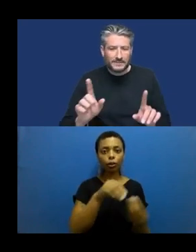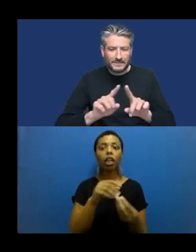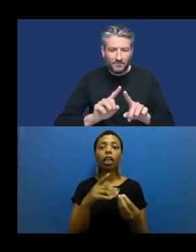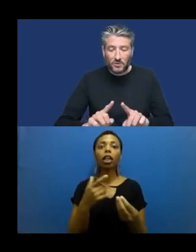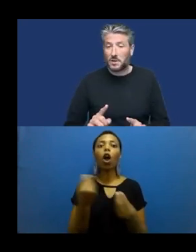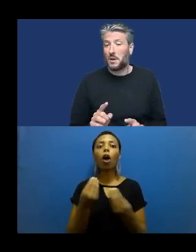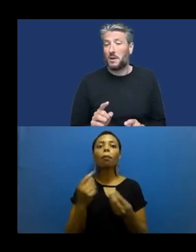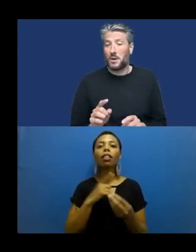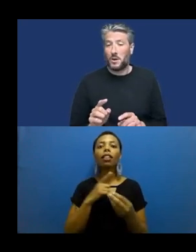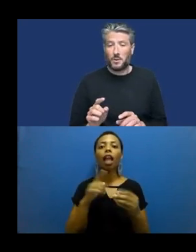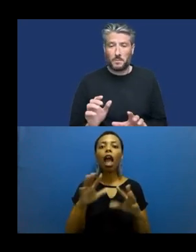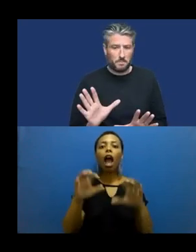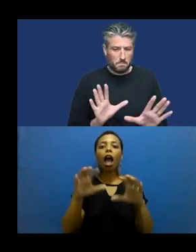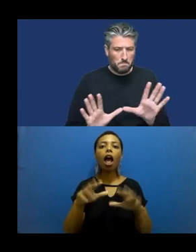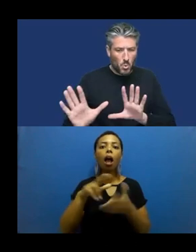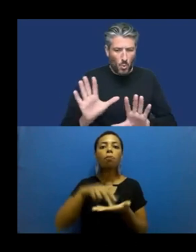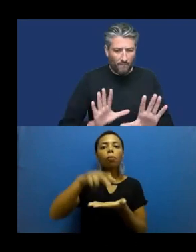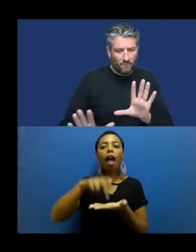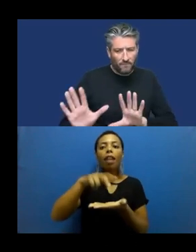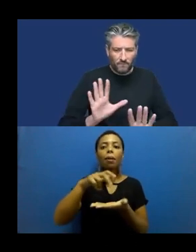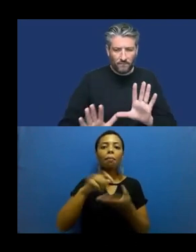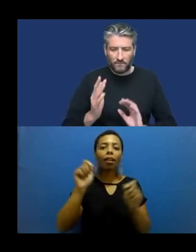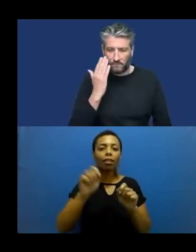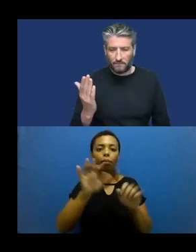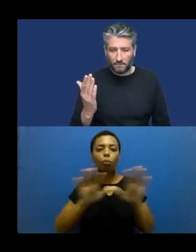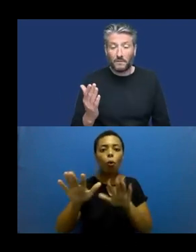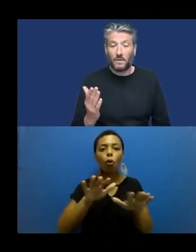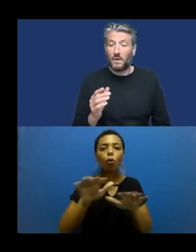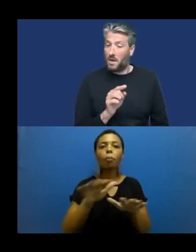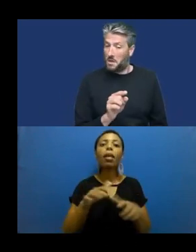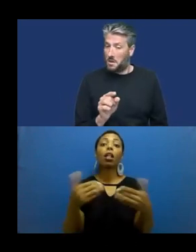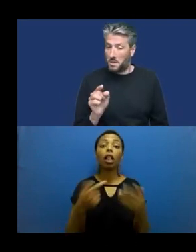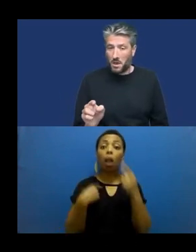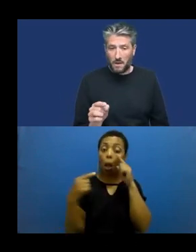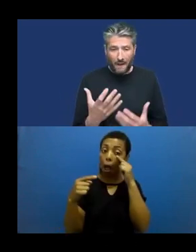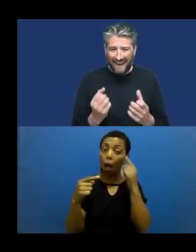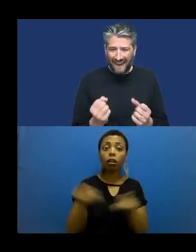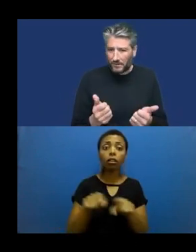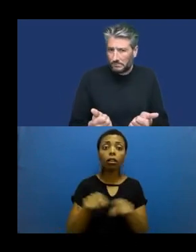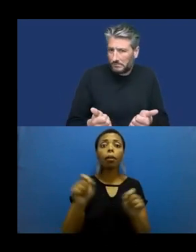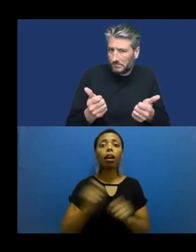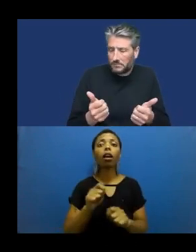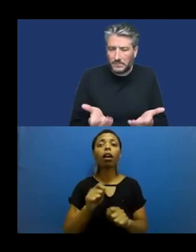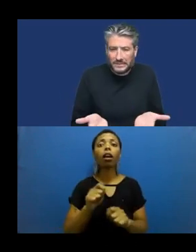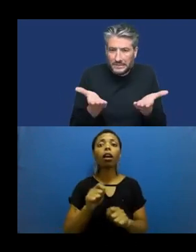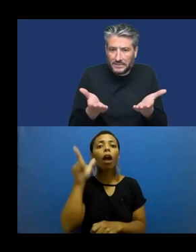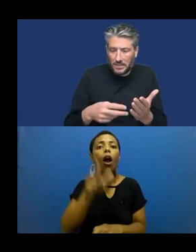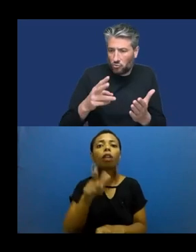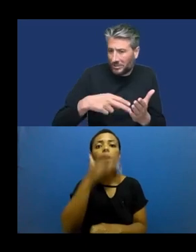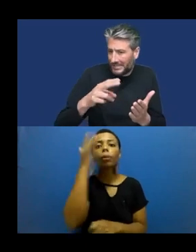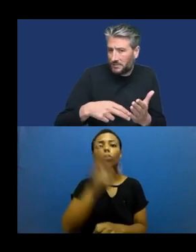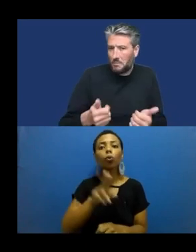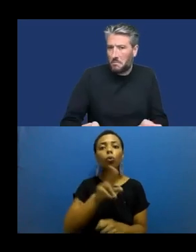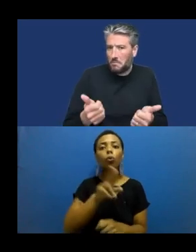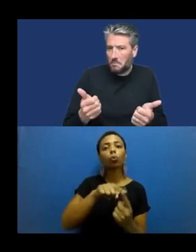letter forms. And we found that some designs could improve legibility, enabling people to condense text up to two times forms, and still